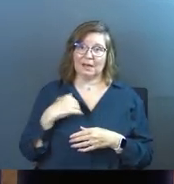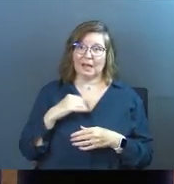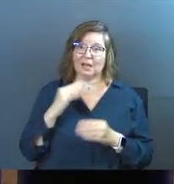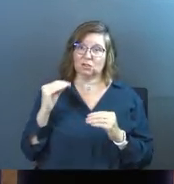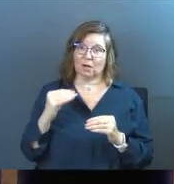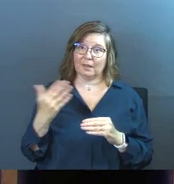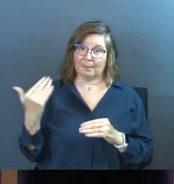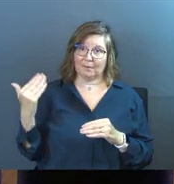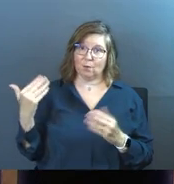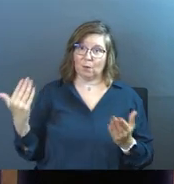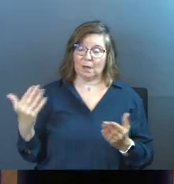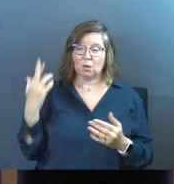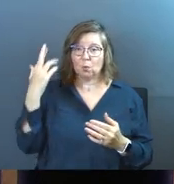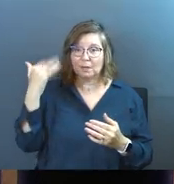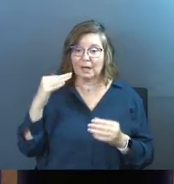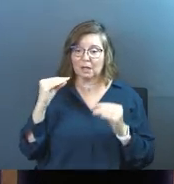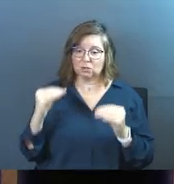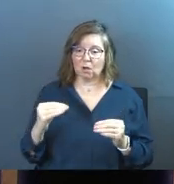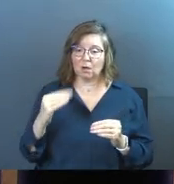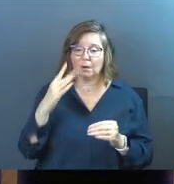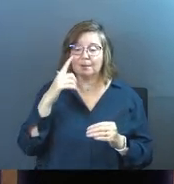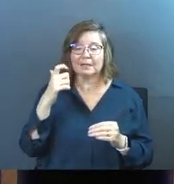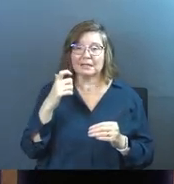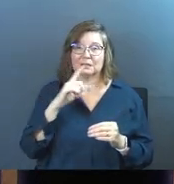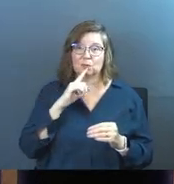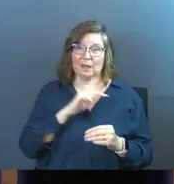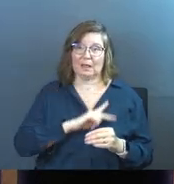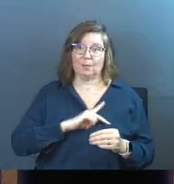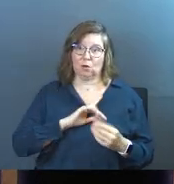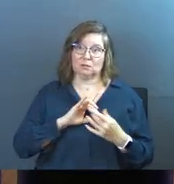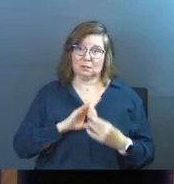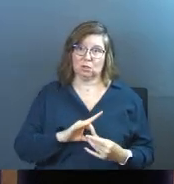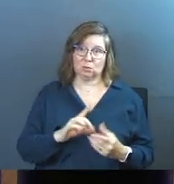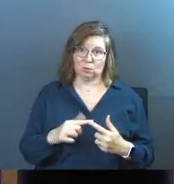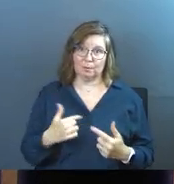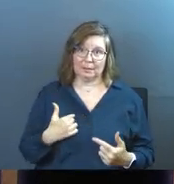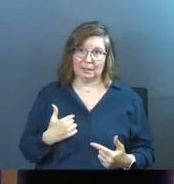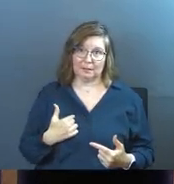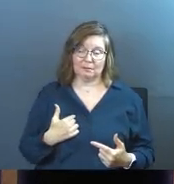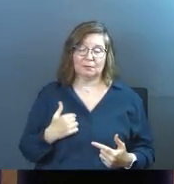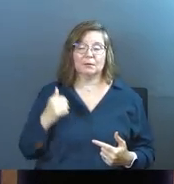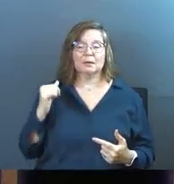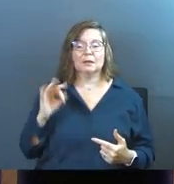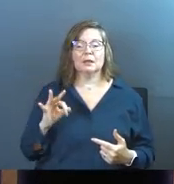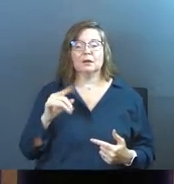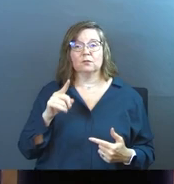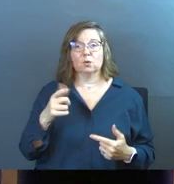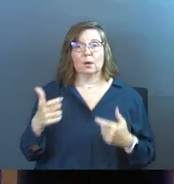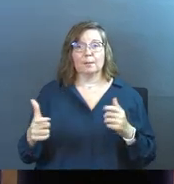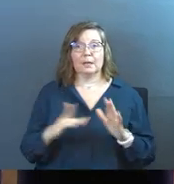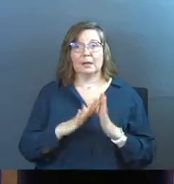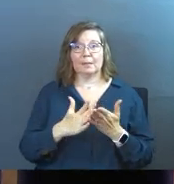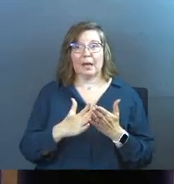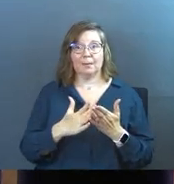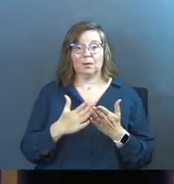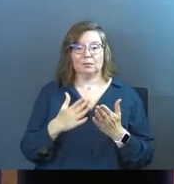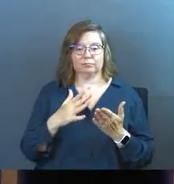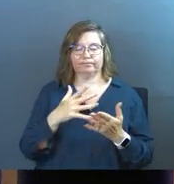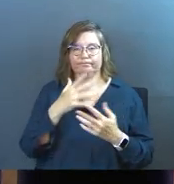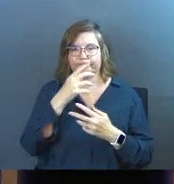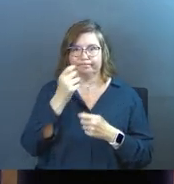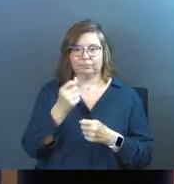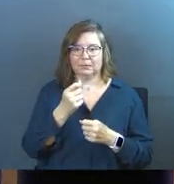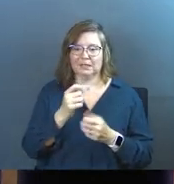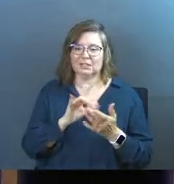taught on that before here. The reason I taught about it is because it was deeply personal to me. And if you're, if you're a big Bible nerd this morning, you're like, well,